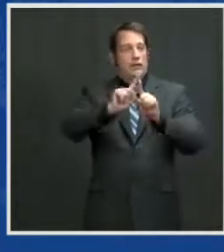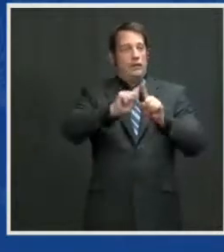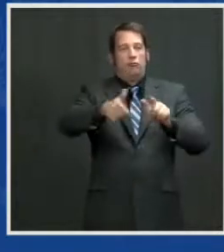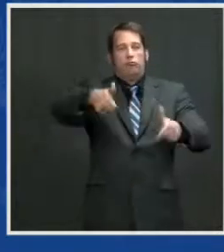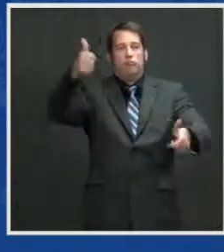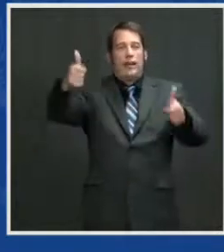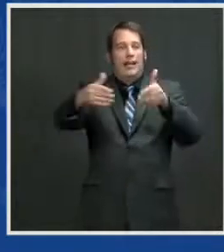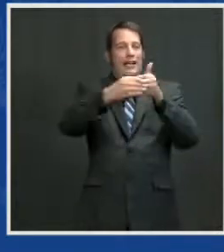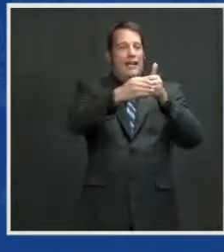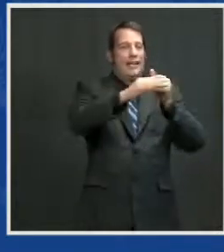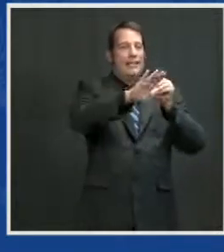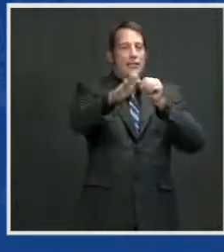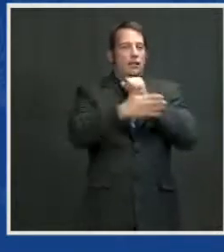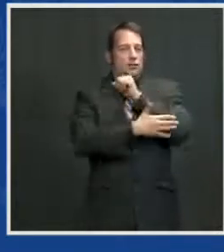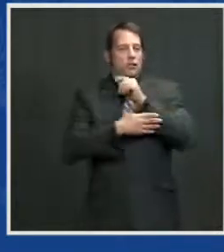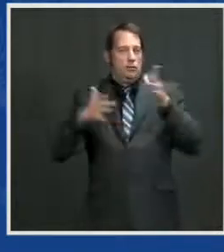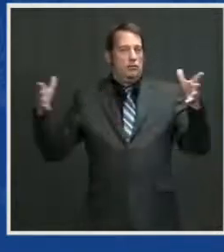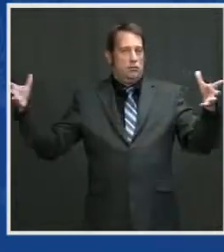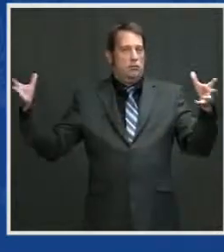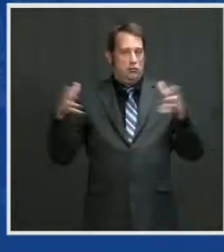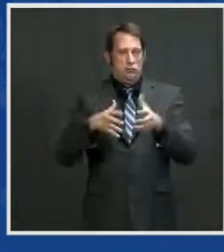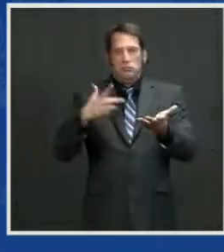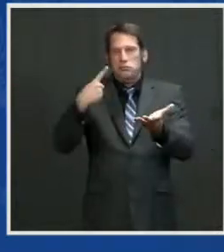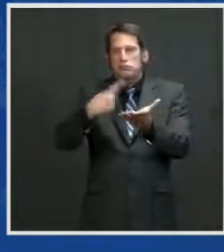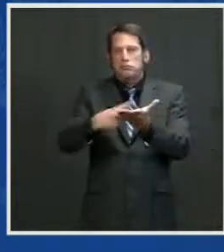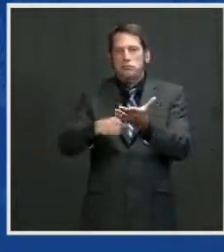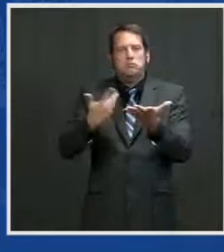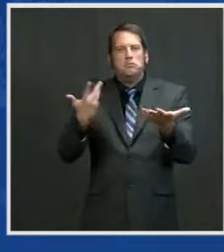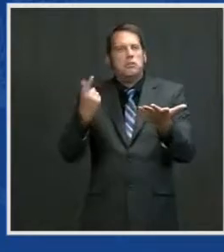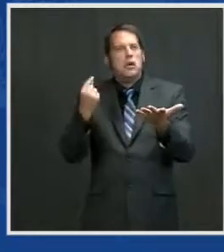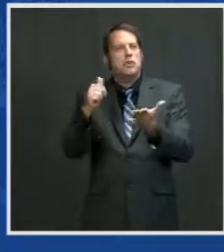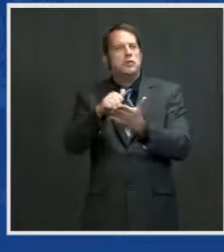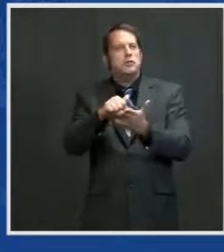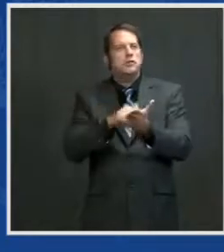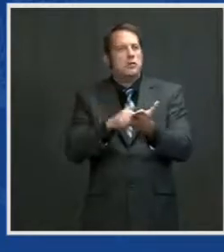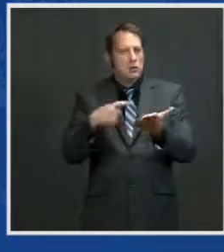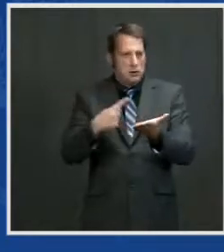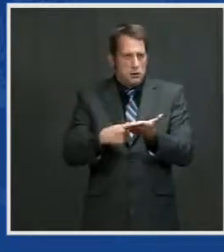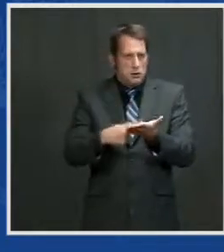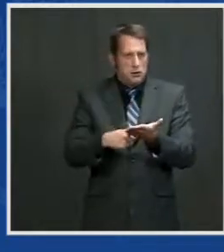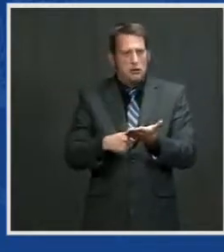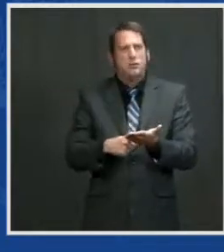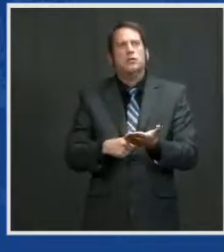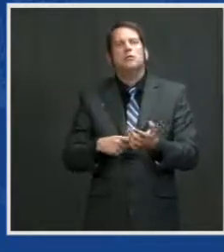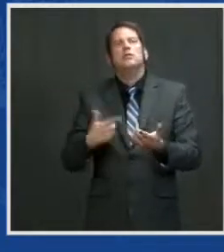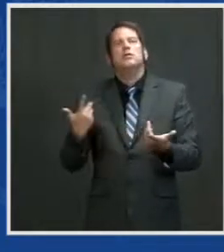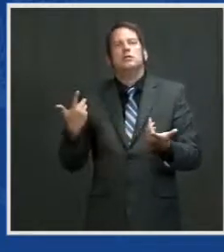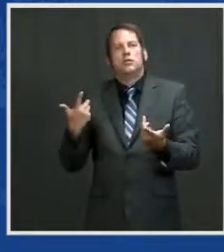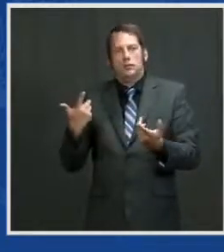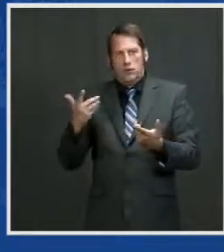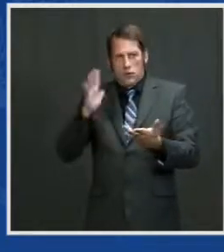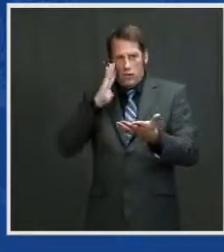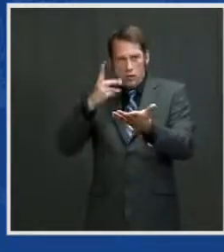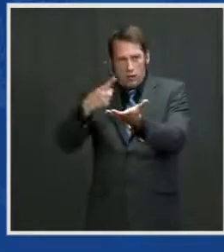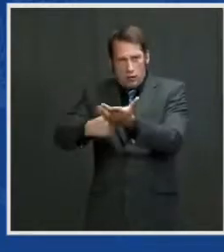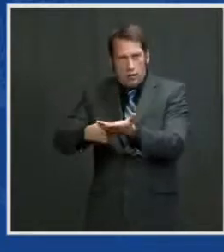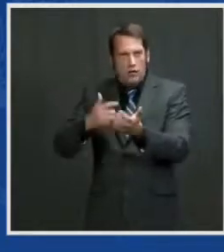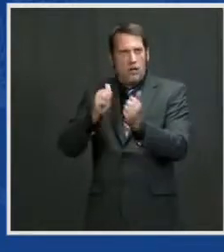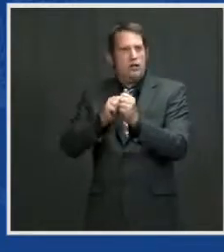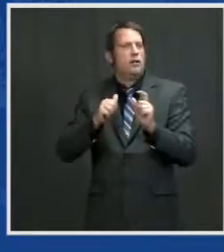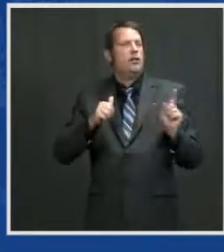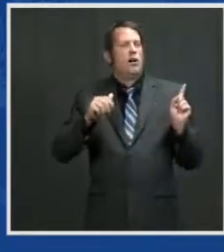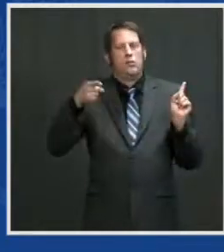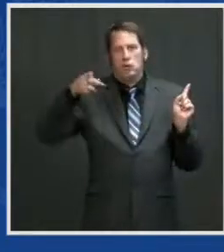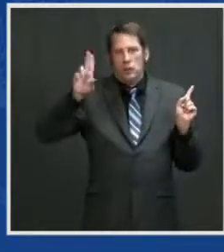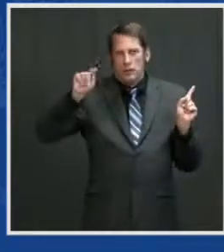travel to Geneva to sit down with the man I've spent time with before, President Vladimir Putin. We're not seeking conflict with